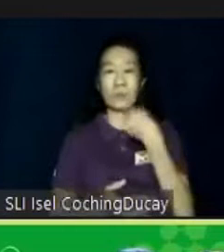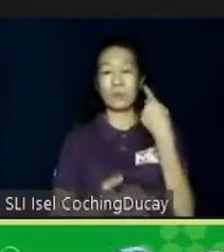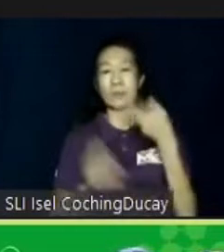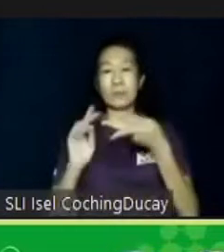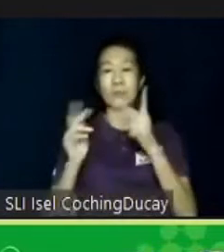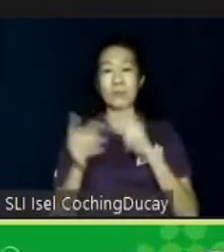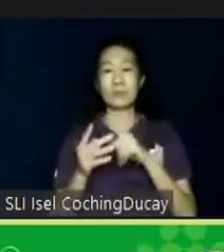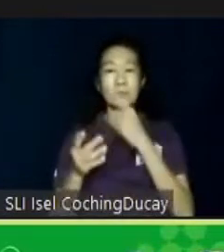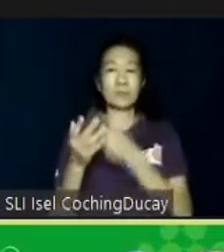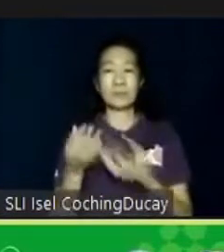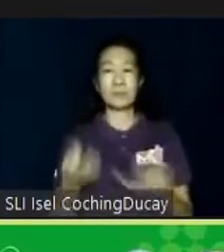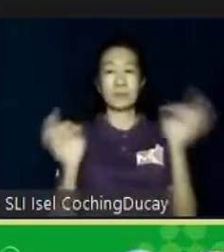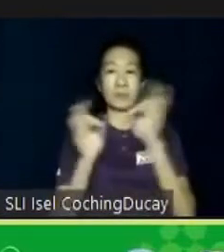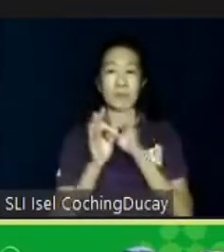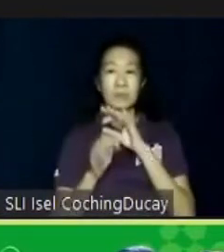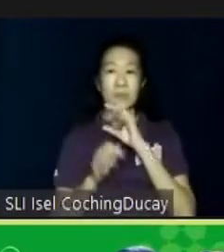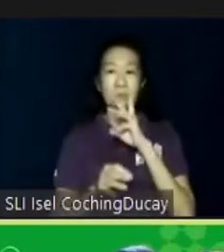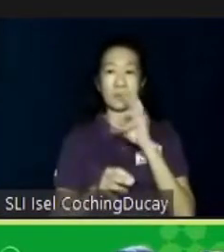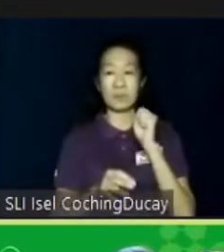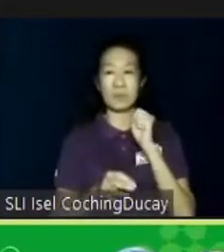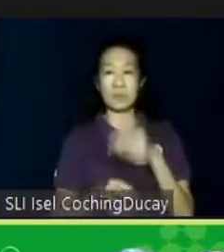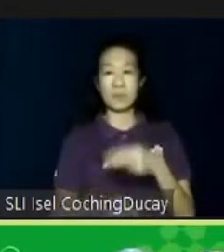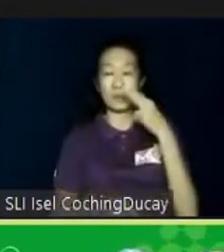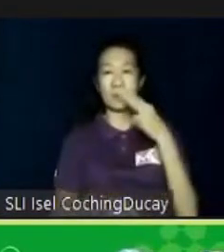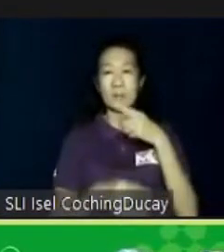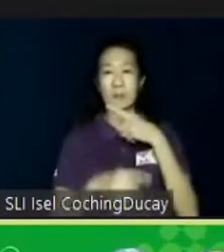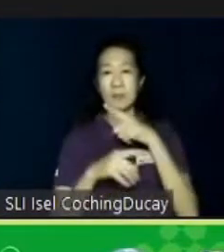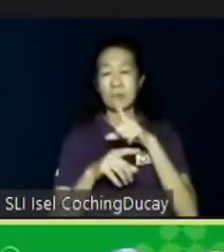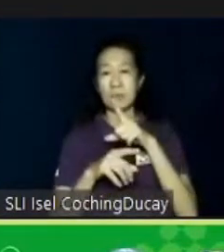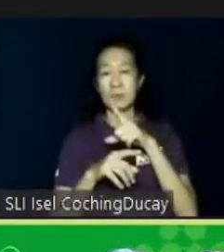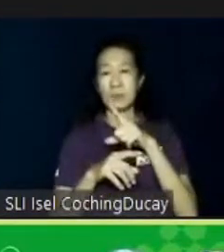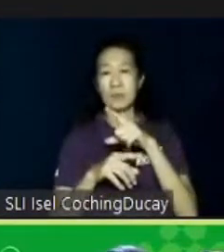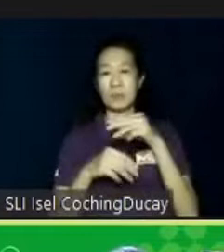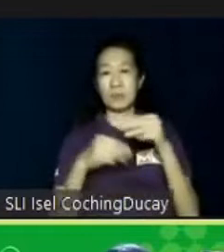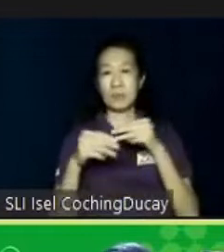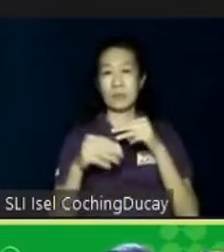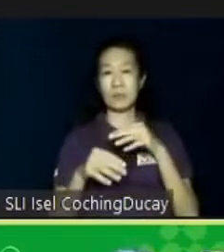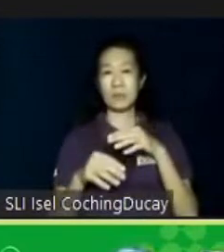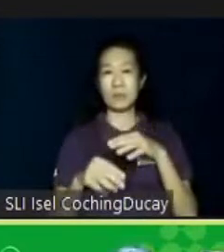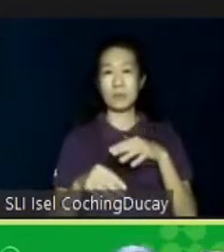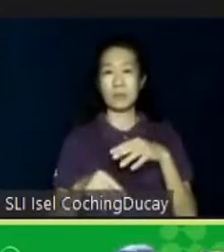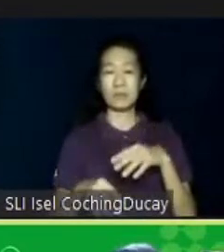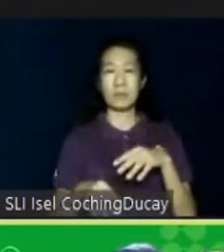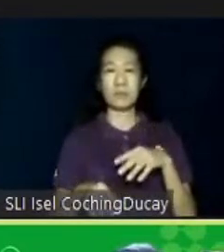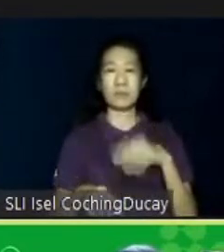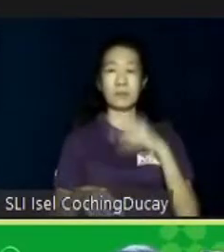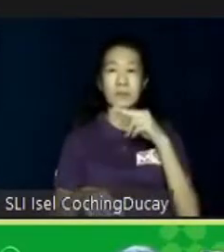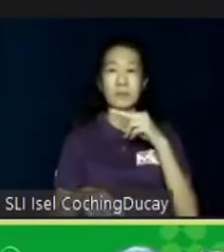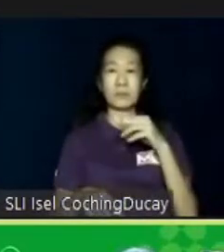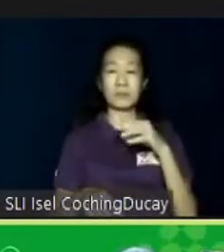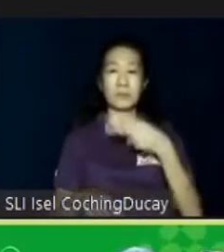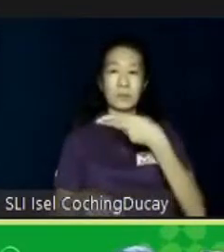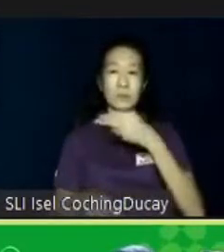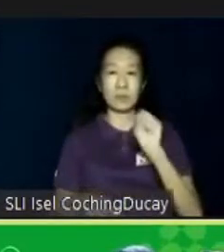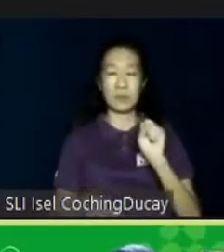But what was important was there was a high level of management support. We didn't talk to HR. We talked to the president. It is important for